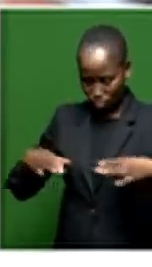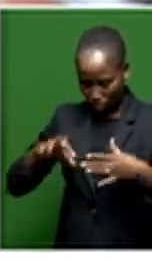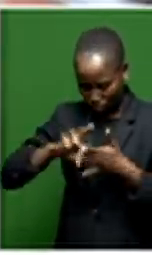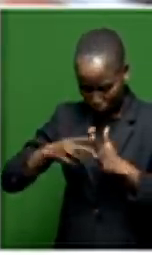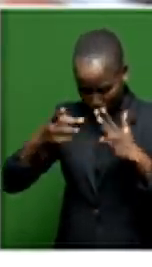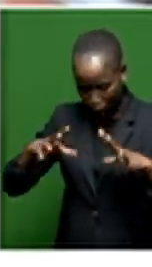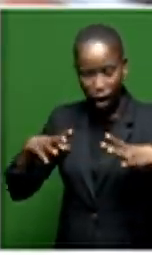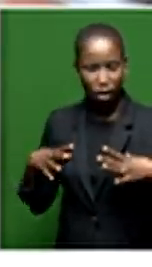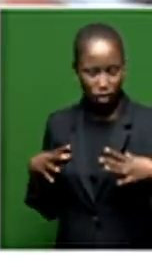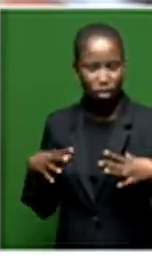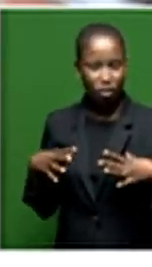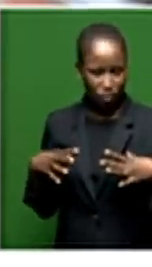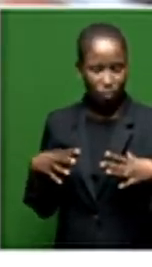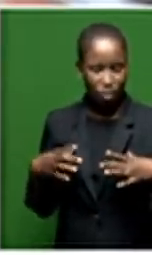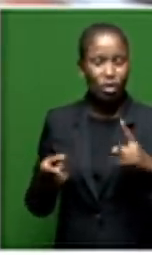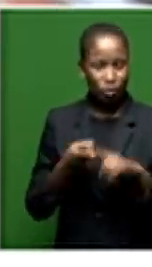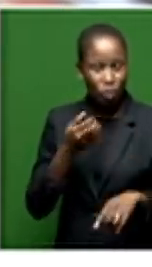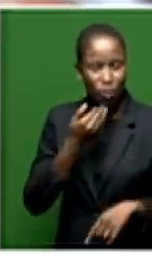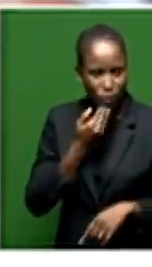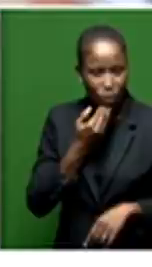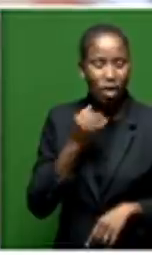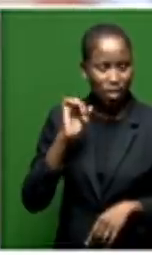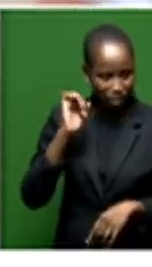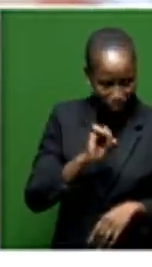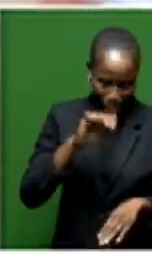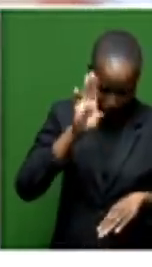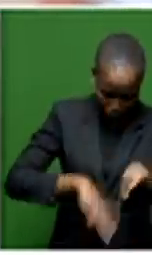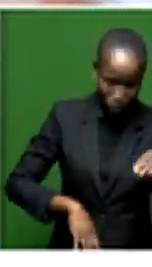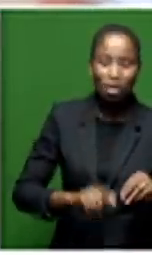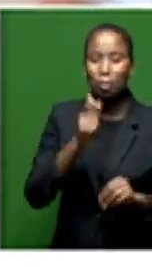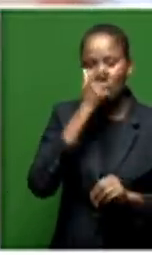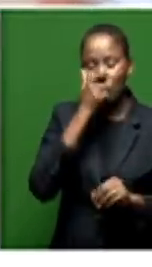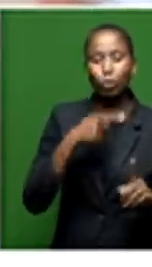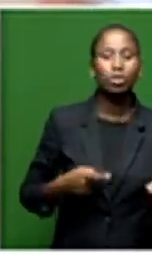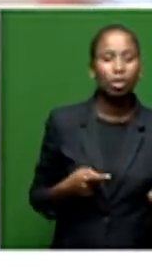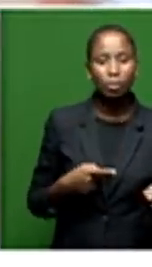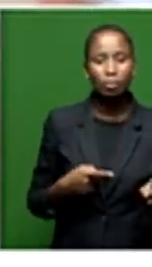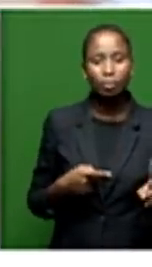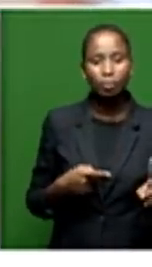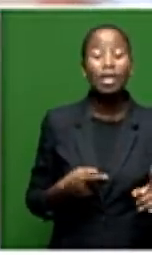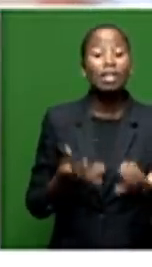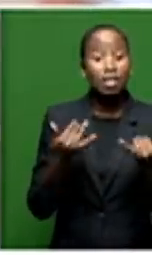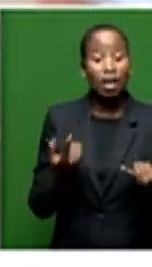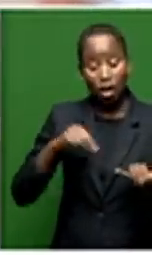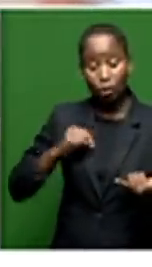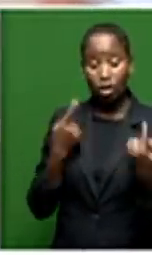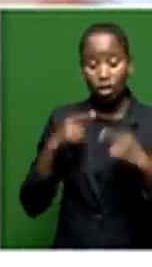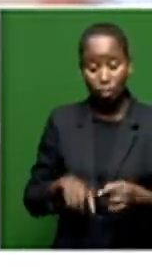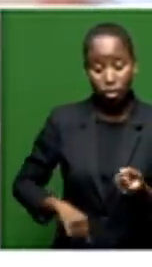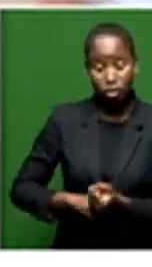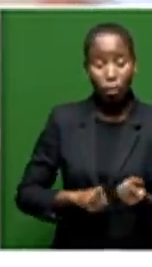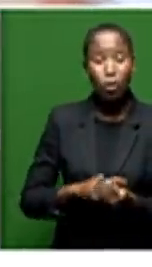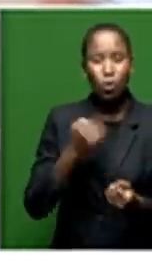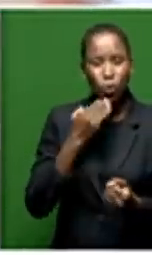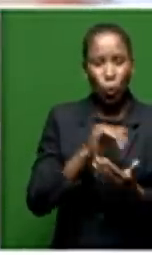less than President Cyril Ramaphosa himself. Today, we as supporters of Comrade Ace Magashule are here.